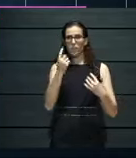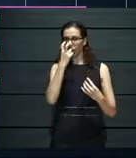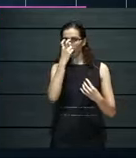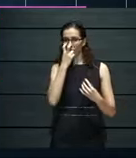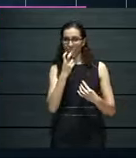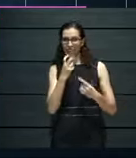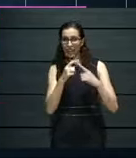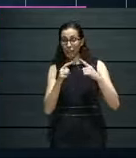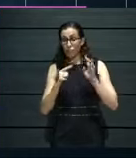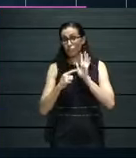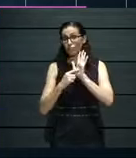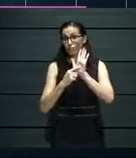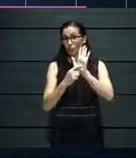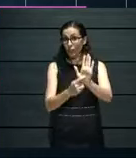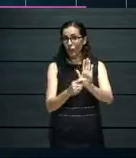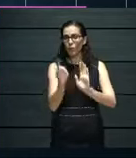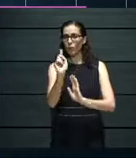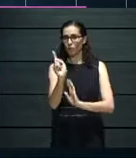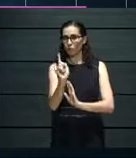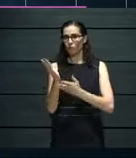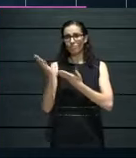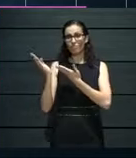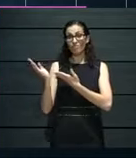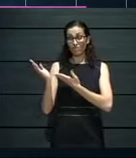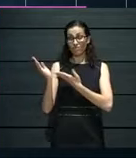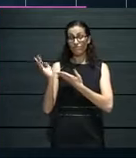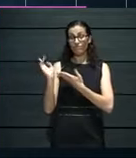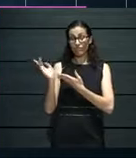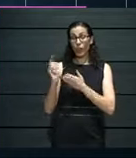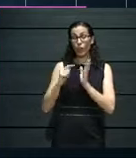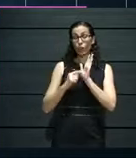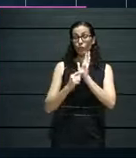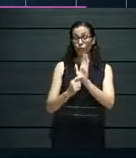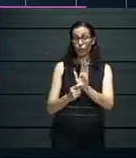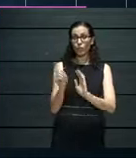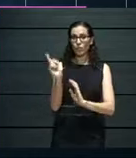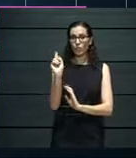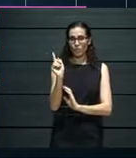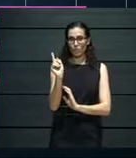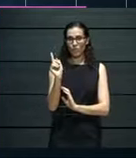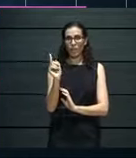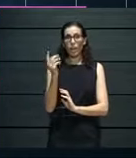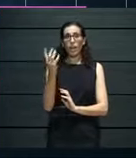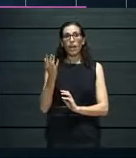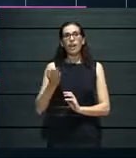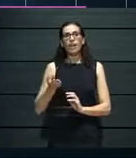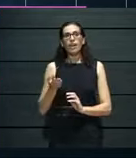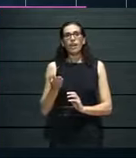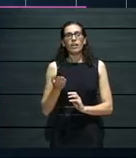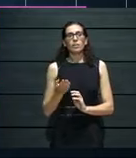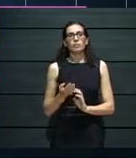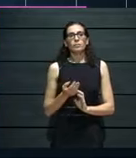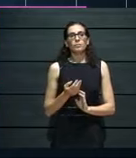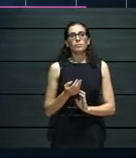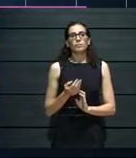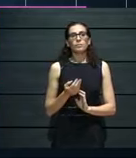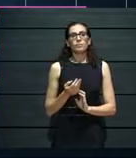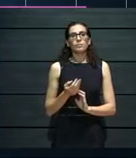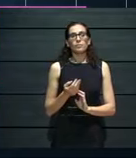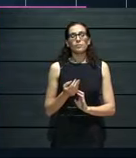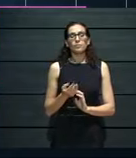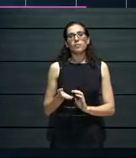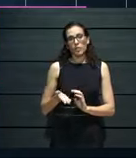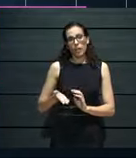this gives us, um, a, a different picture. So we can see, um, a, uh, a good